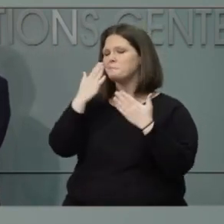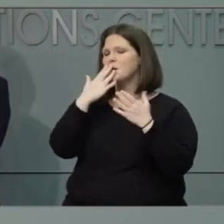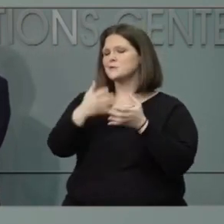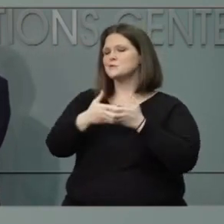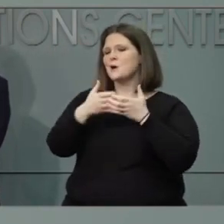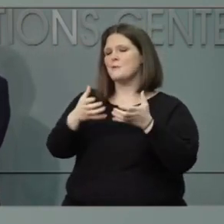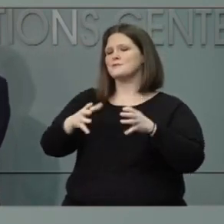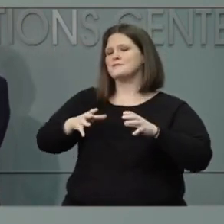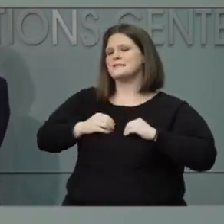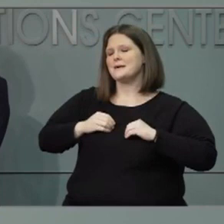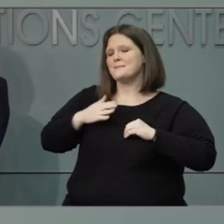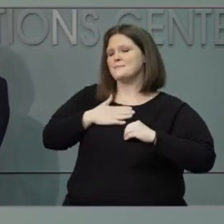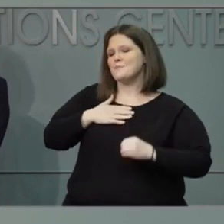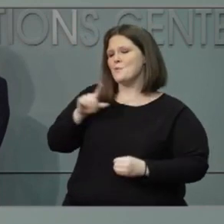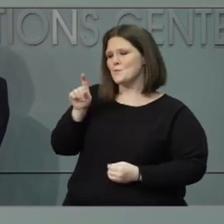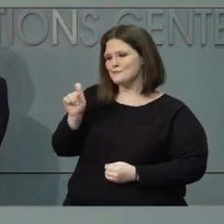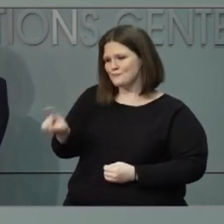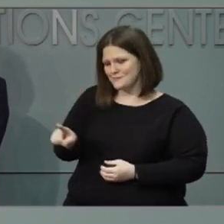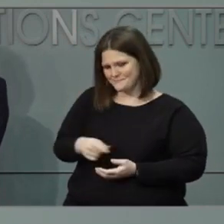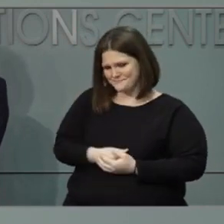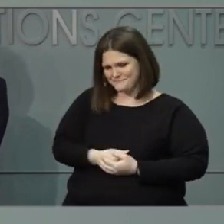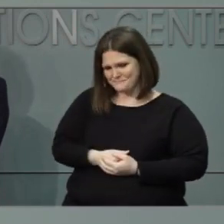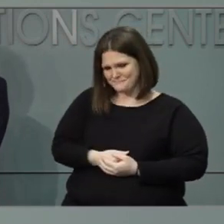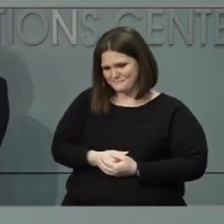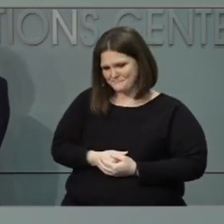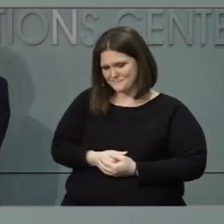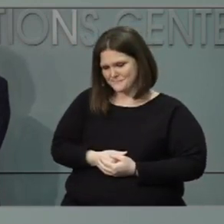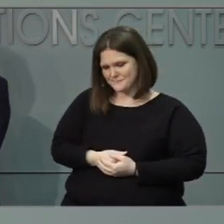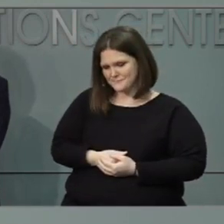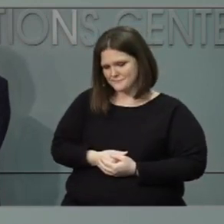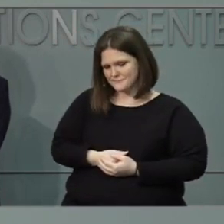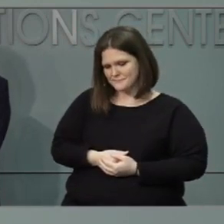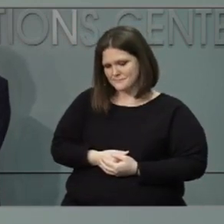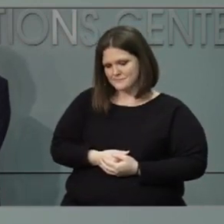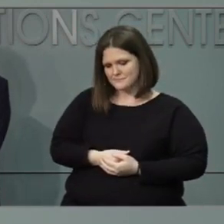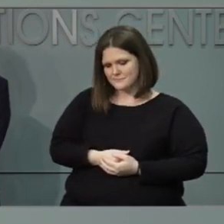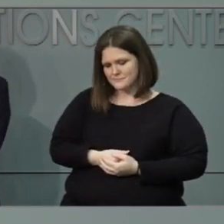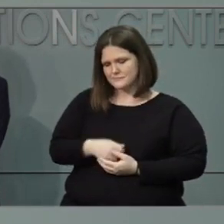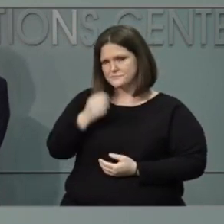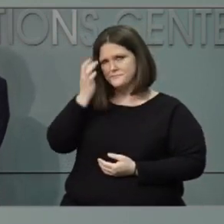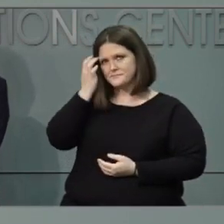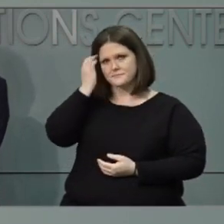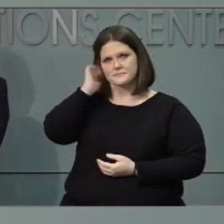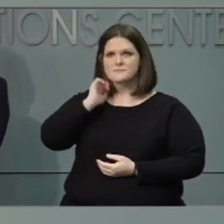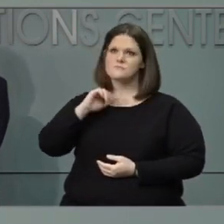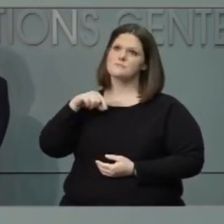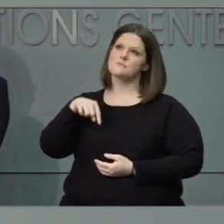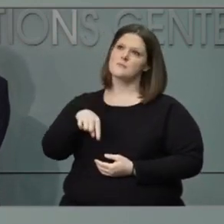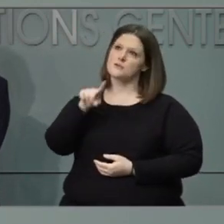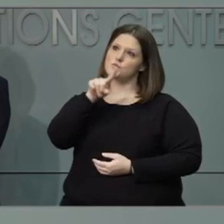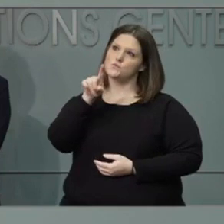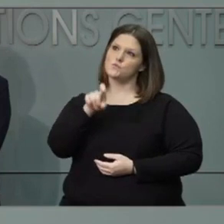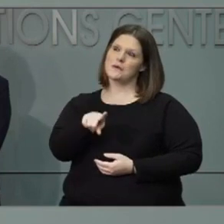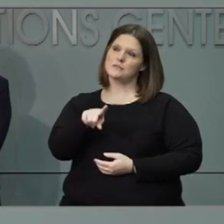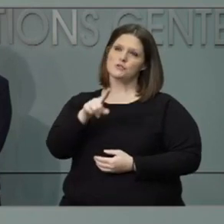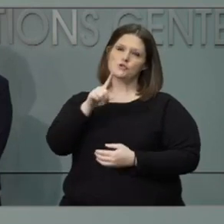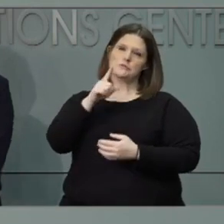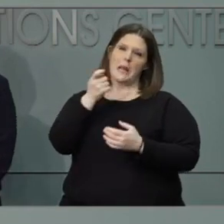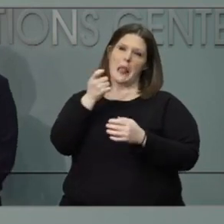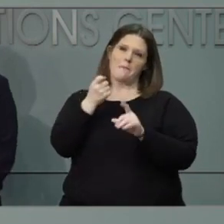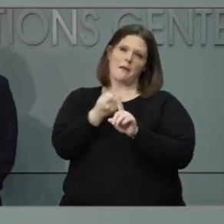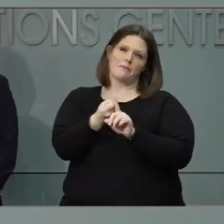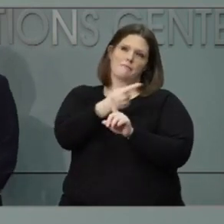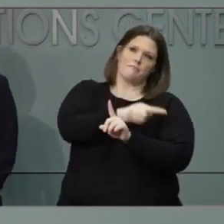taking my question. It's not particularly on what you folks are talking about today.